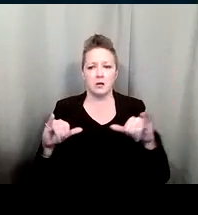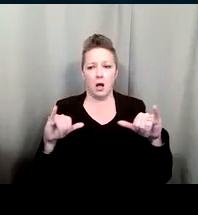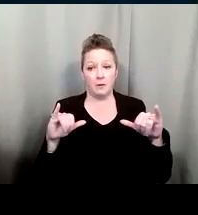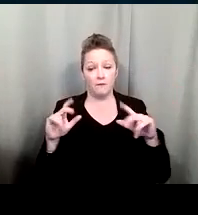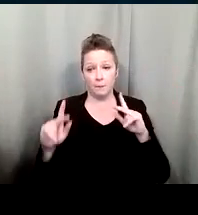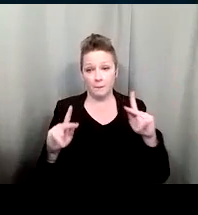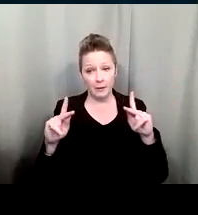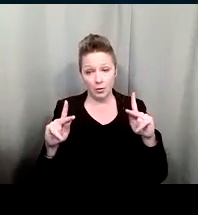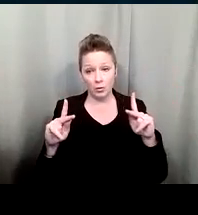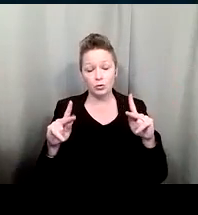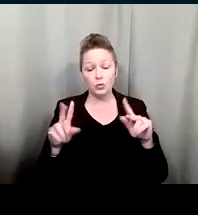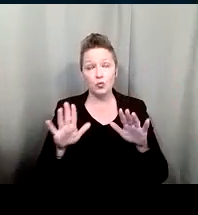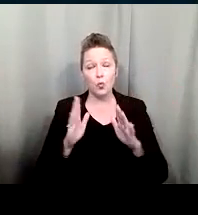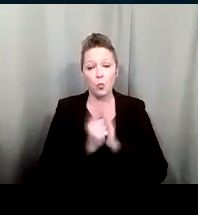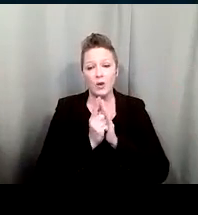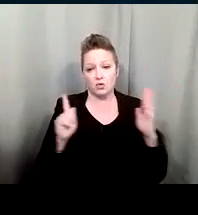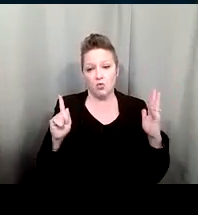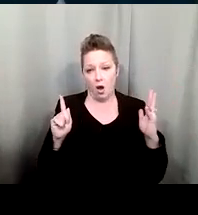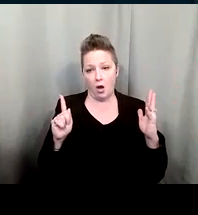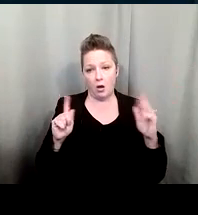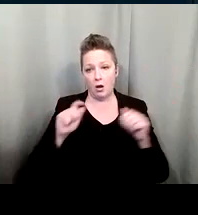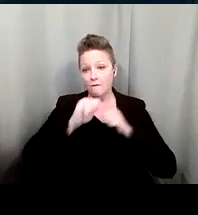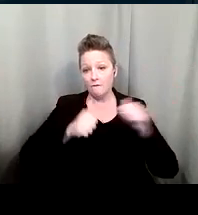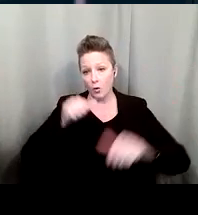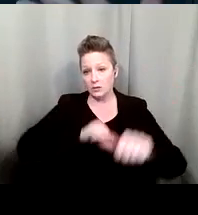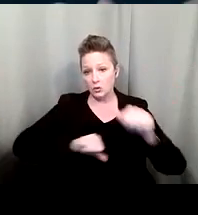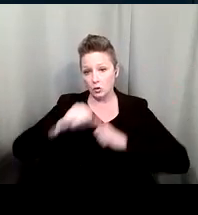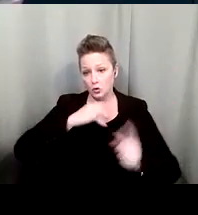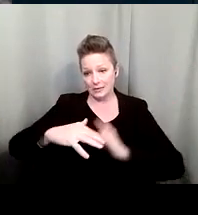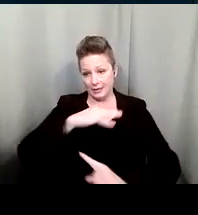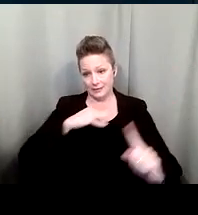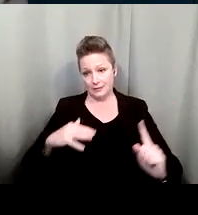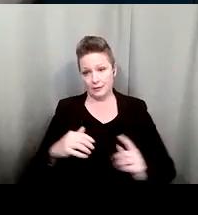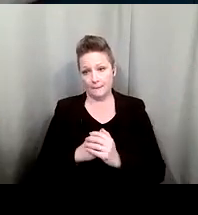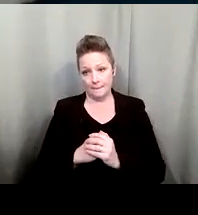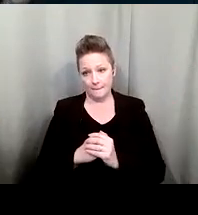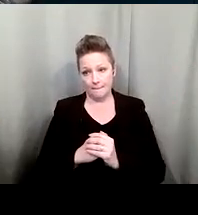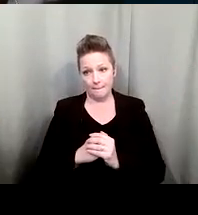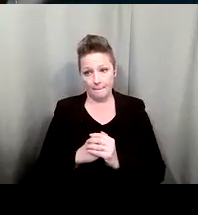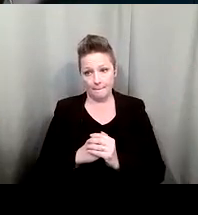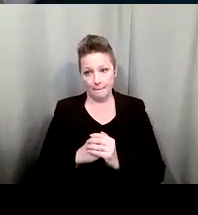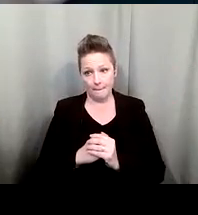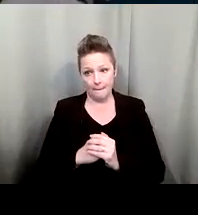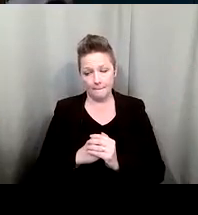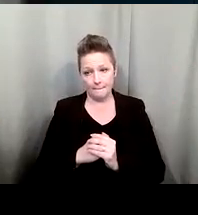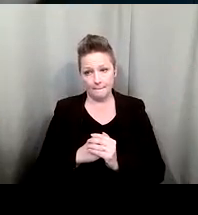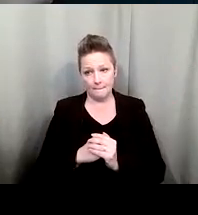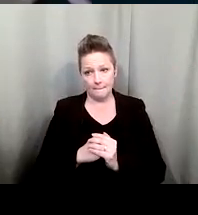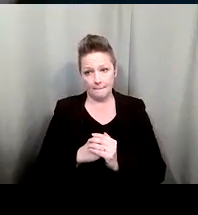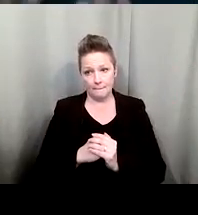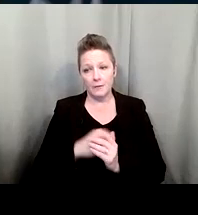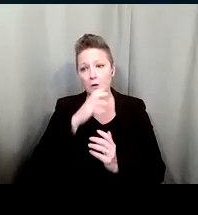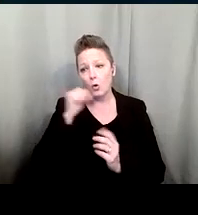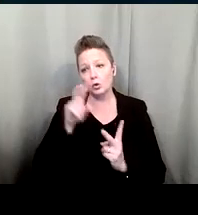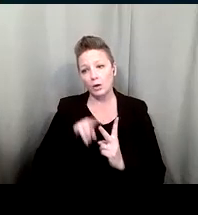avoid social situations maybe somebody couple twice in a while an older couple